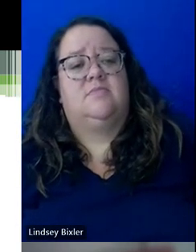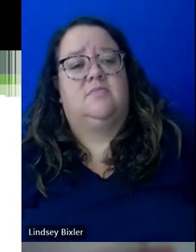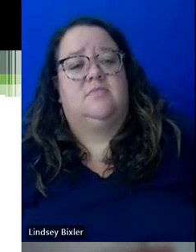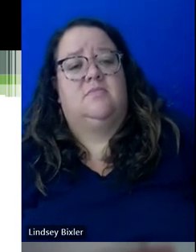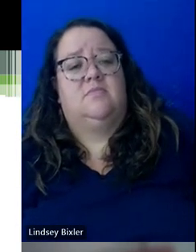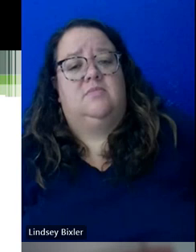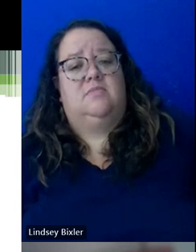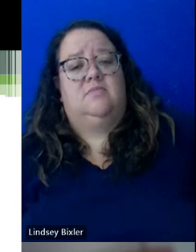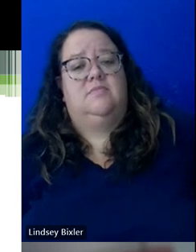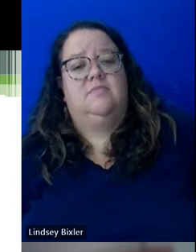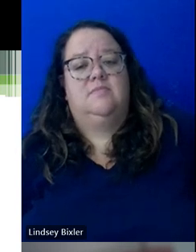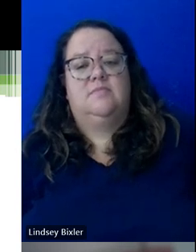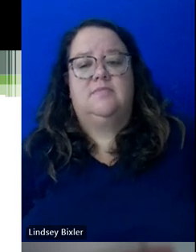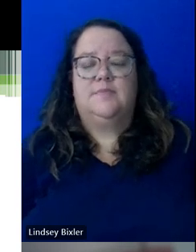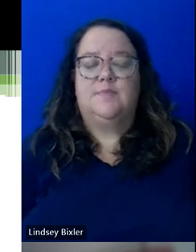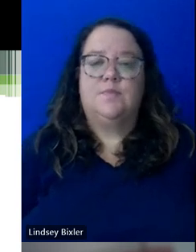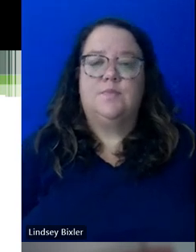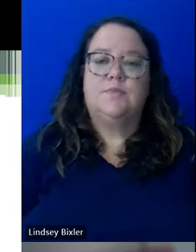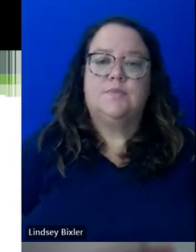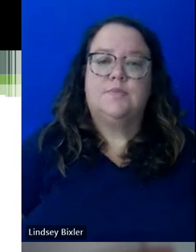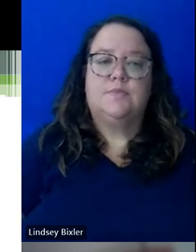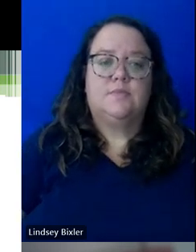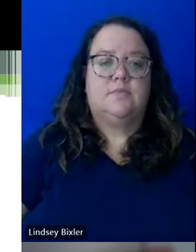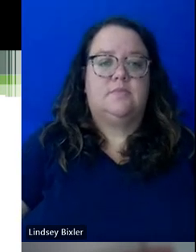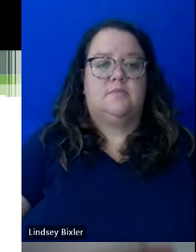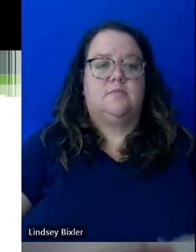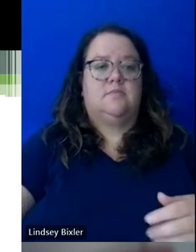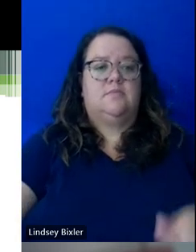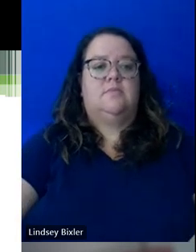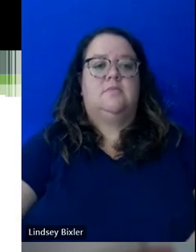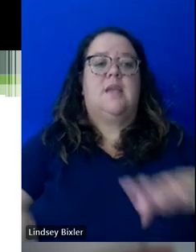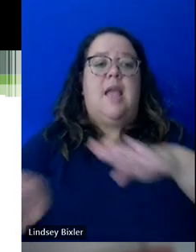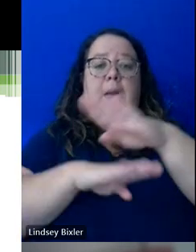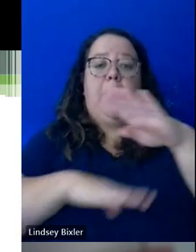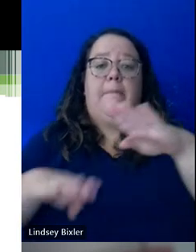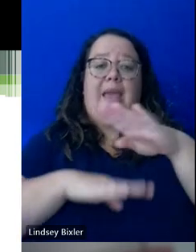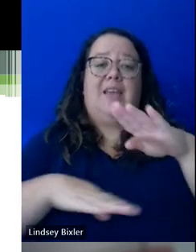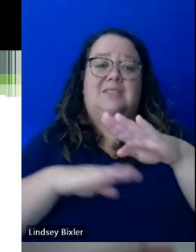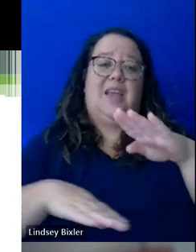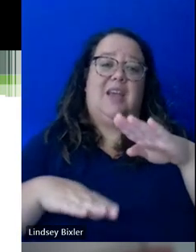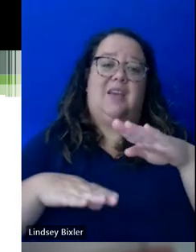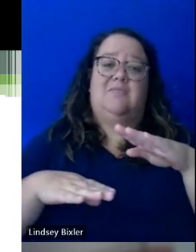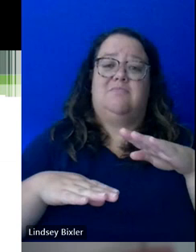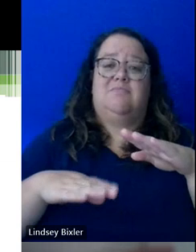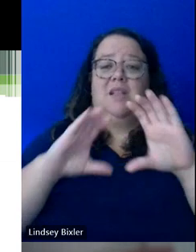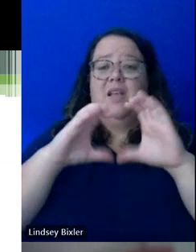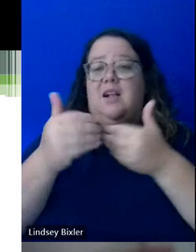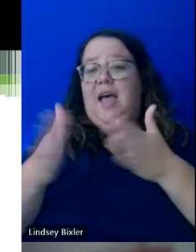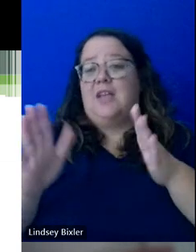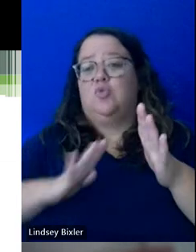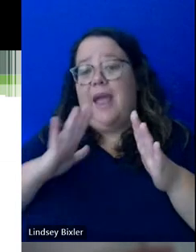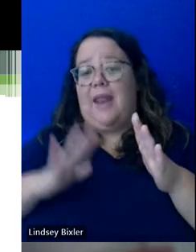And just some kind of basic fundamentals here in terms of classroom etiquette and expectations, you know,